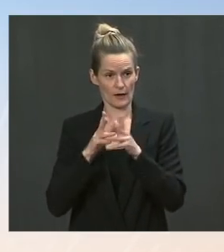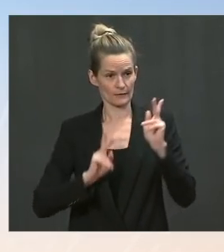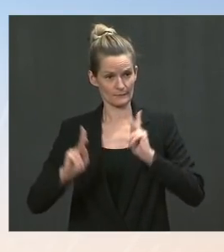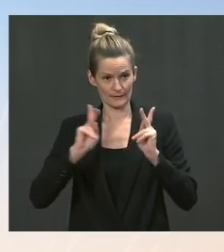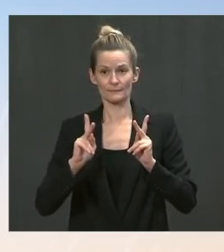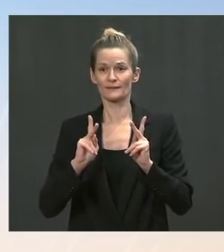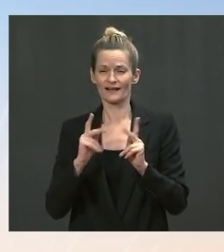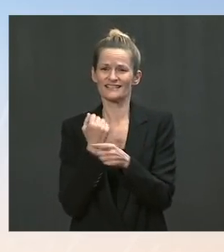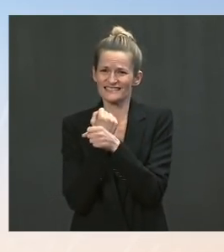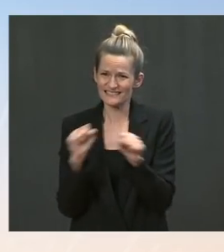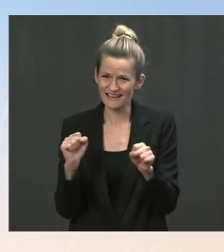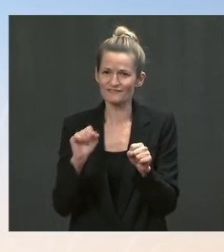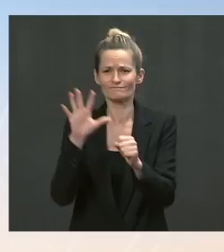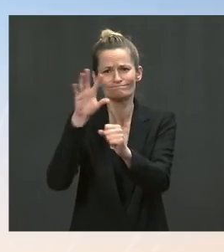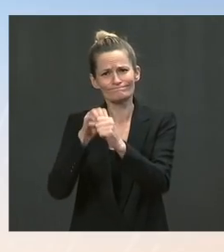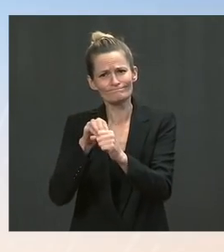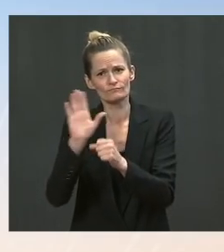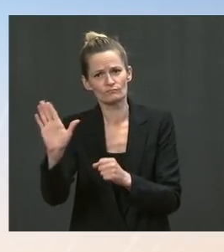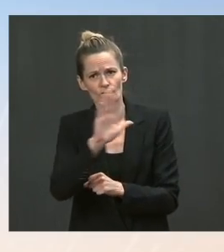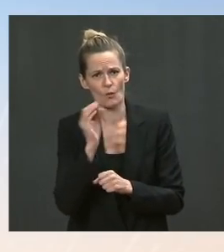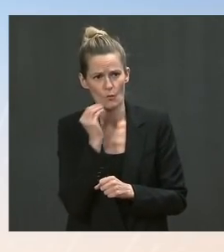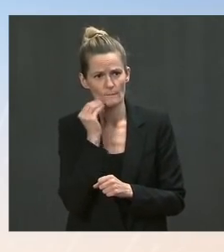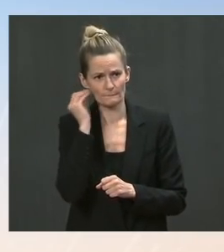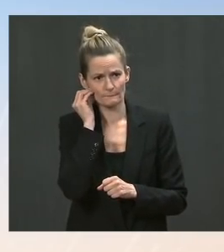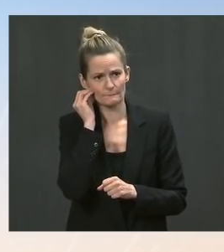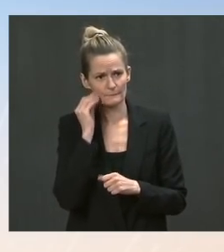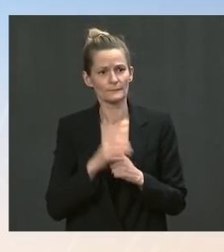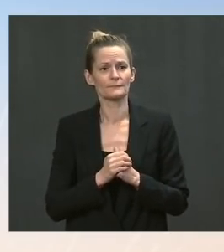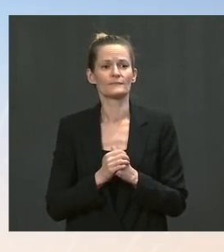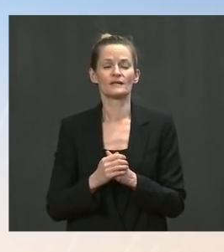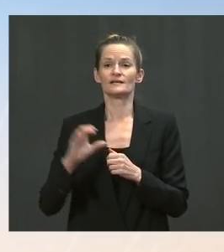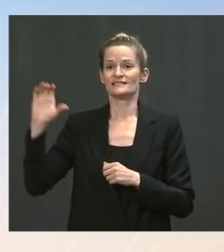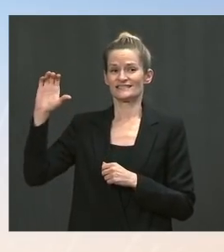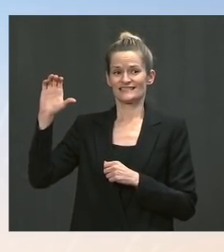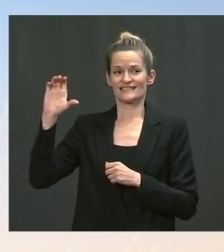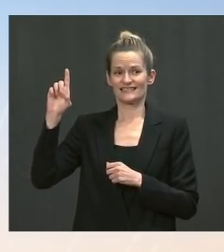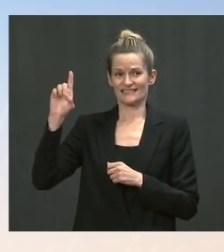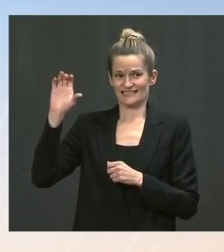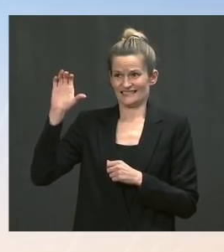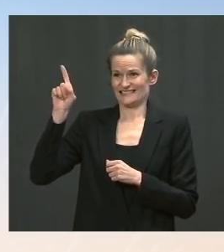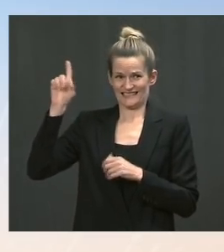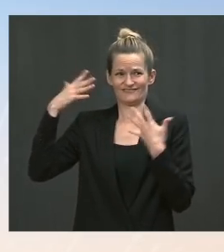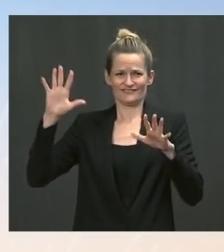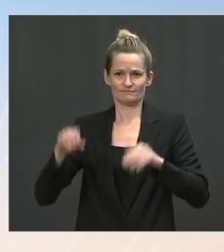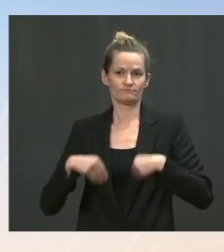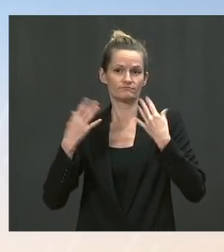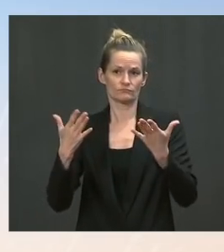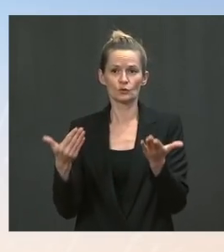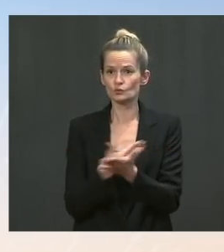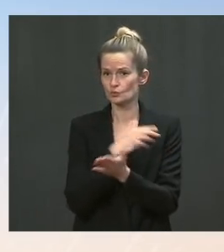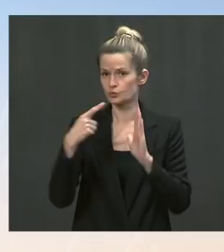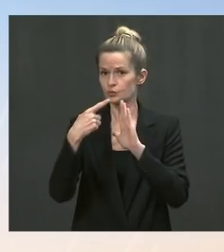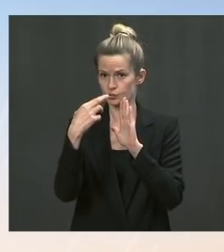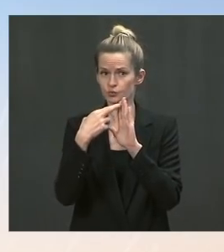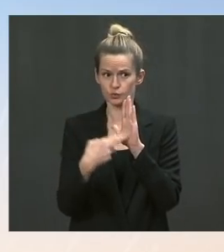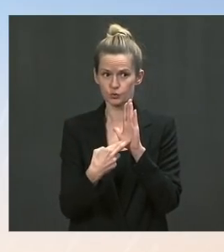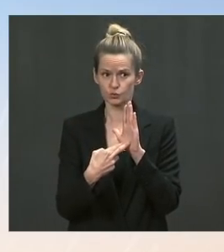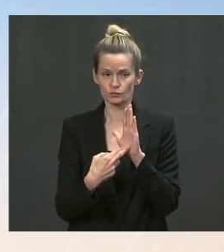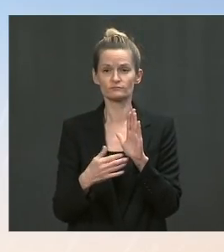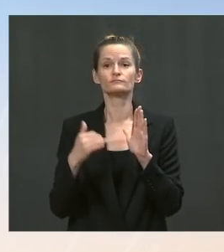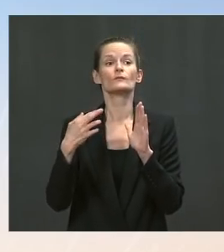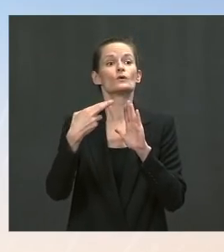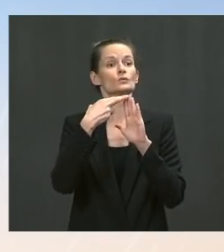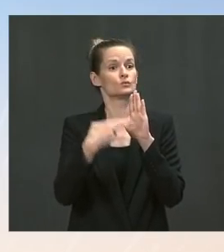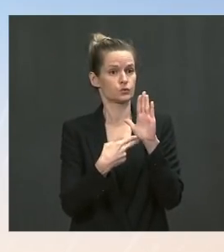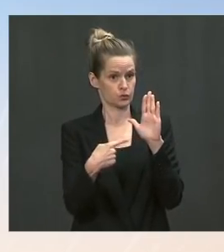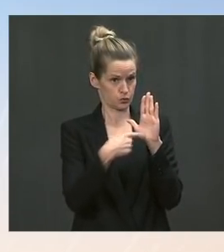CDC has used the legal authority that Congress provided and developed the requisite record for a new targeted and dynamic eviction moratorium, focused on counties